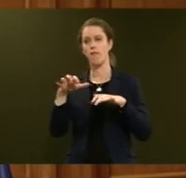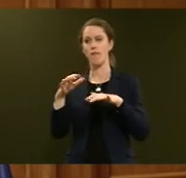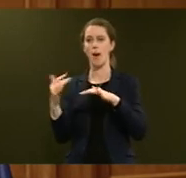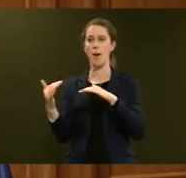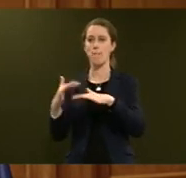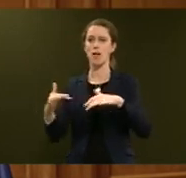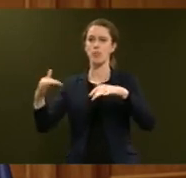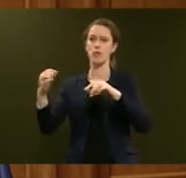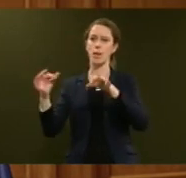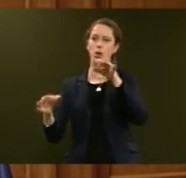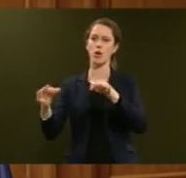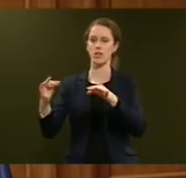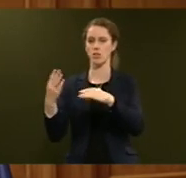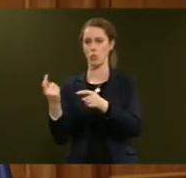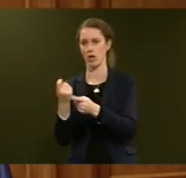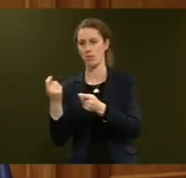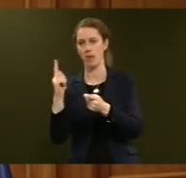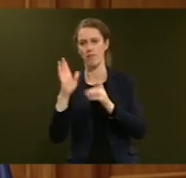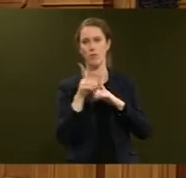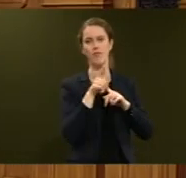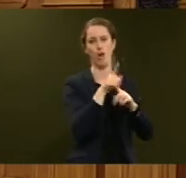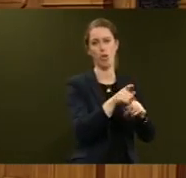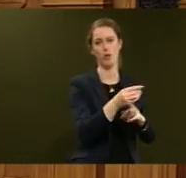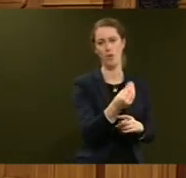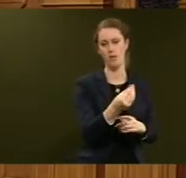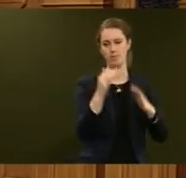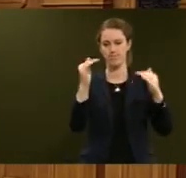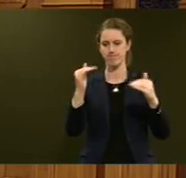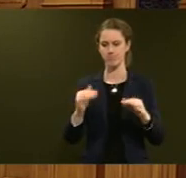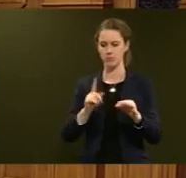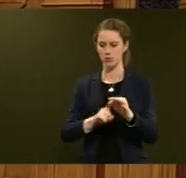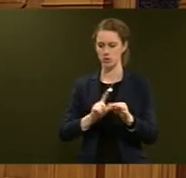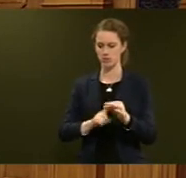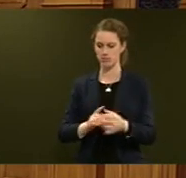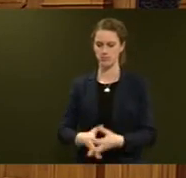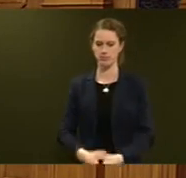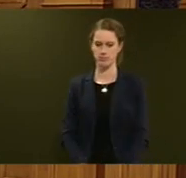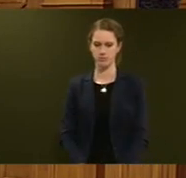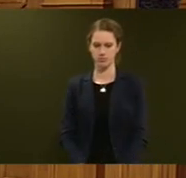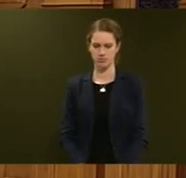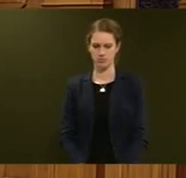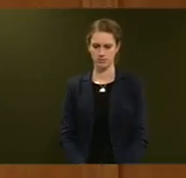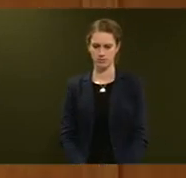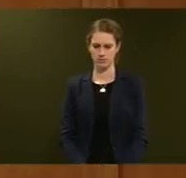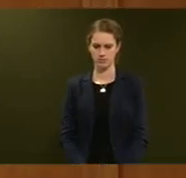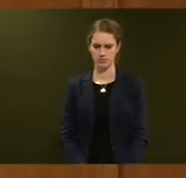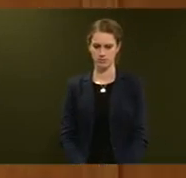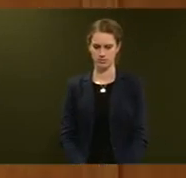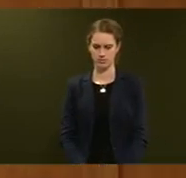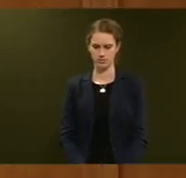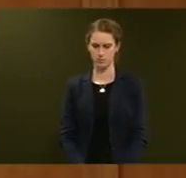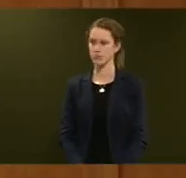with the former and not the latter. Question number 7, Mark Patterson. Mr Speaker, also to the